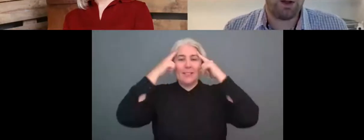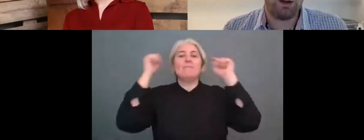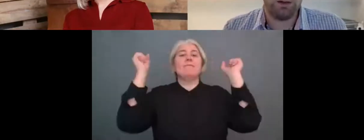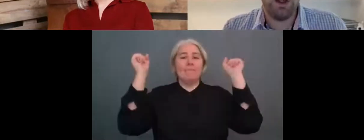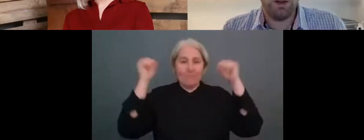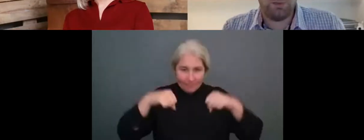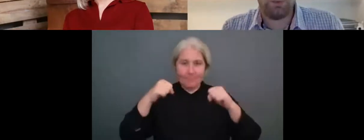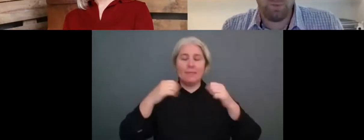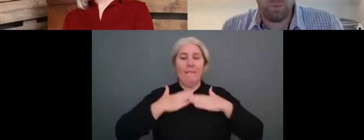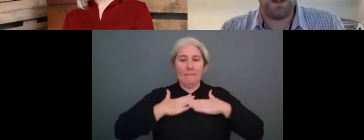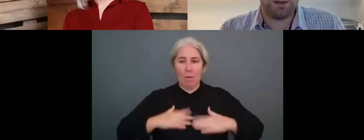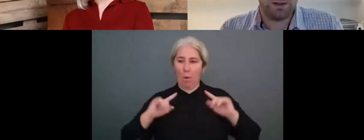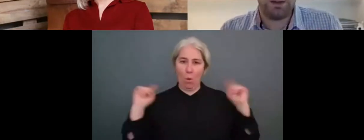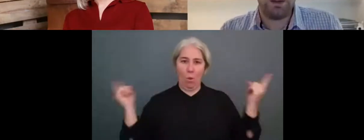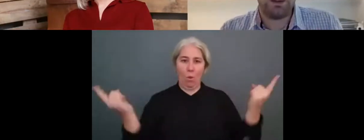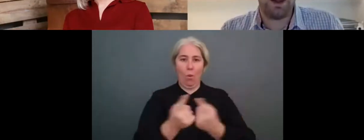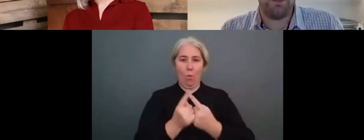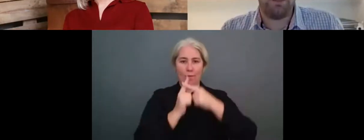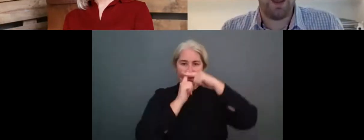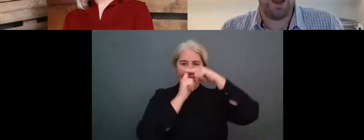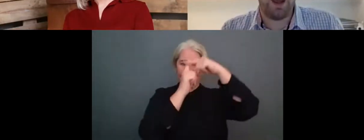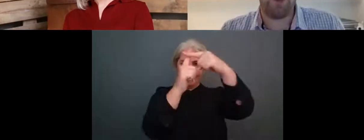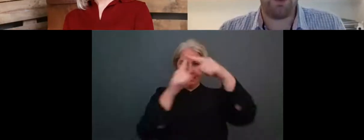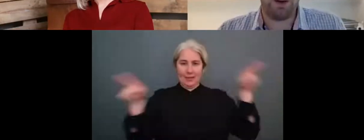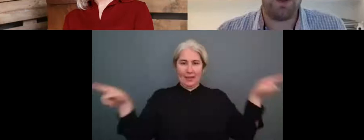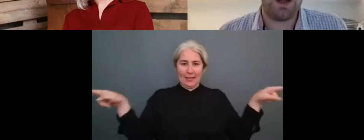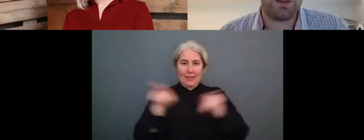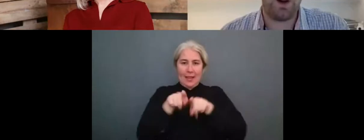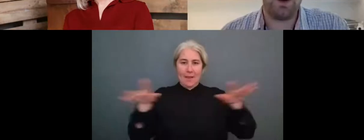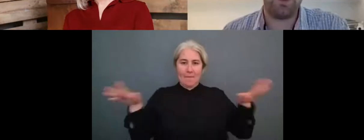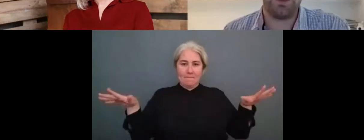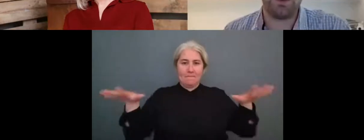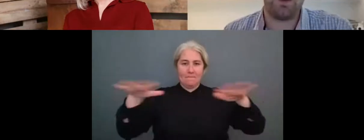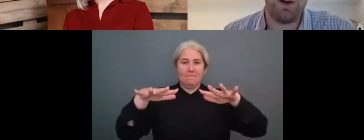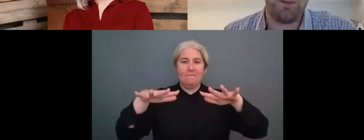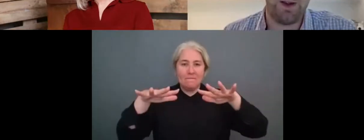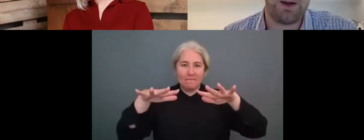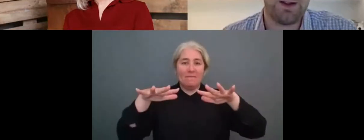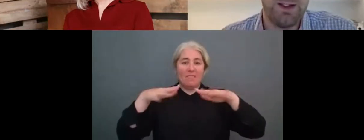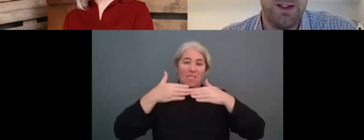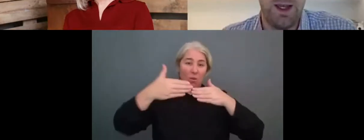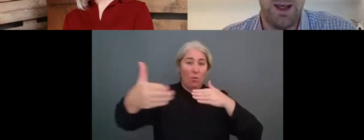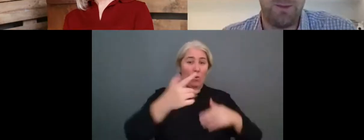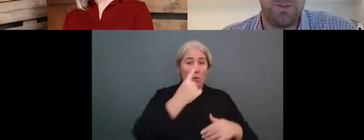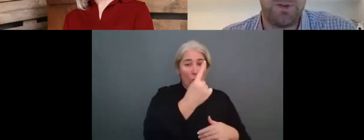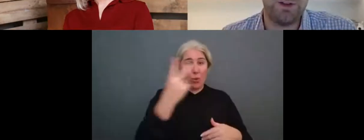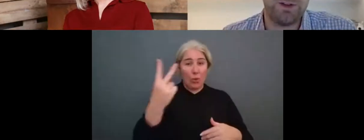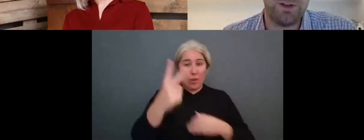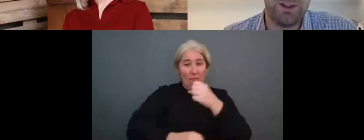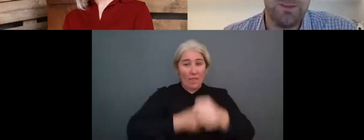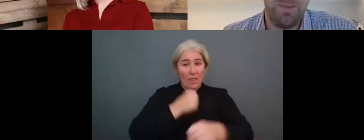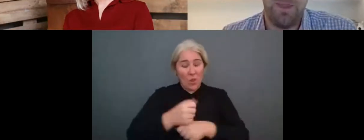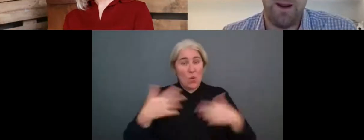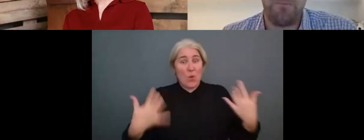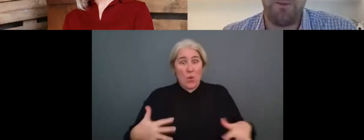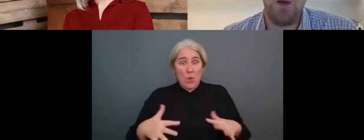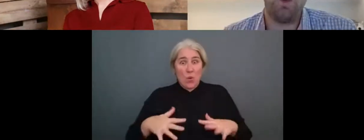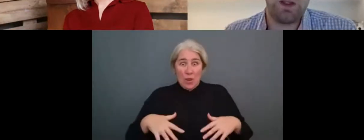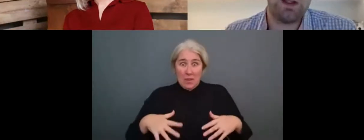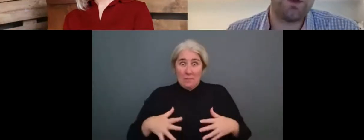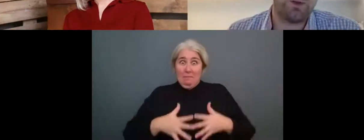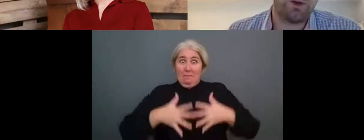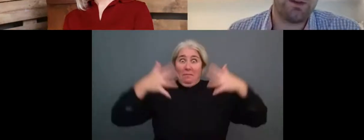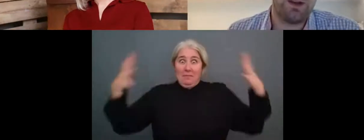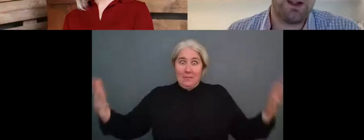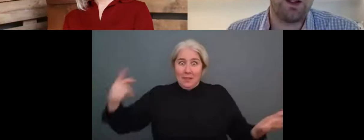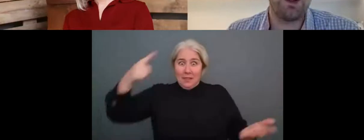work on. And, and what we did is, um, program for the next 12 years. So quite a big, um, decision. Um, and